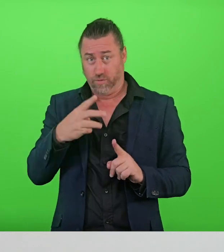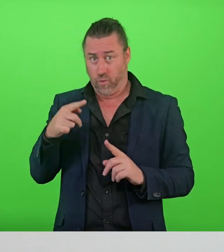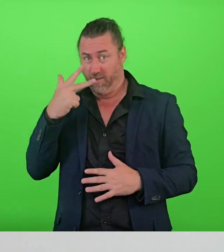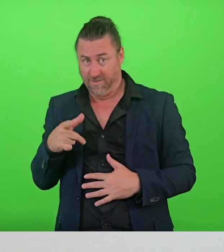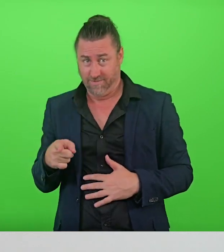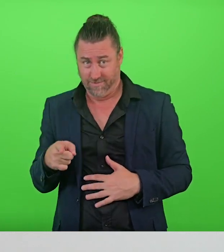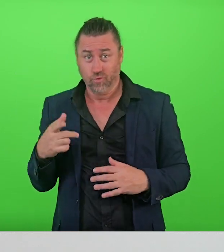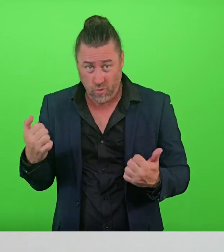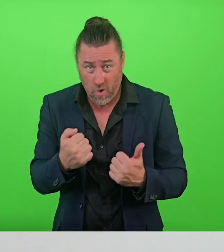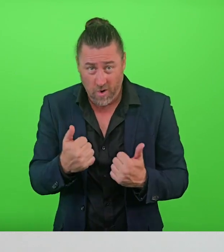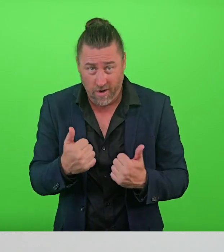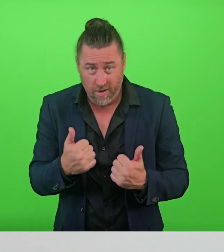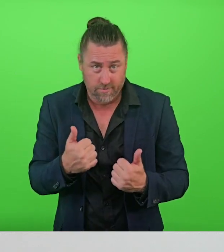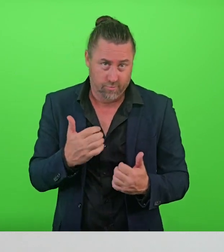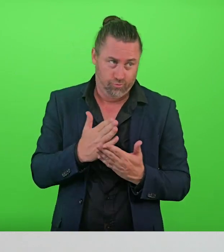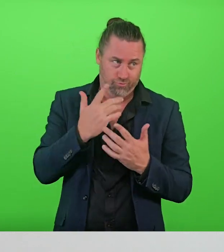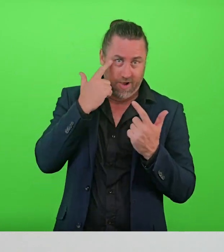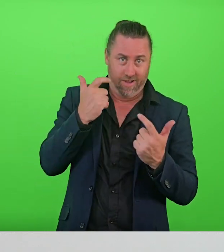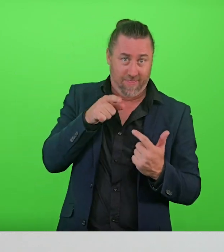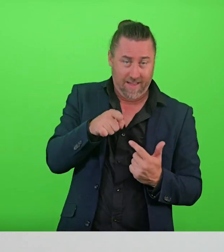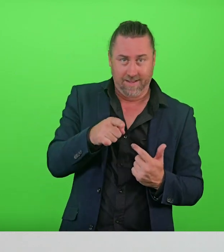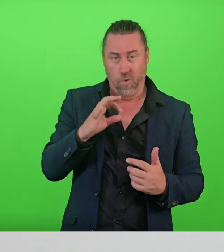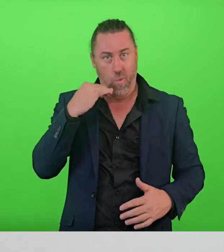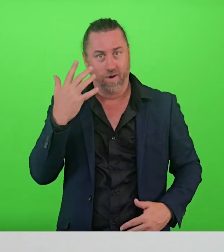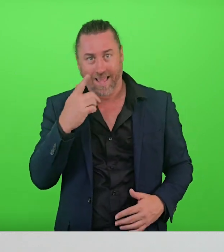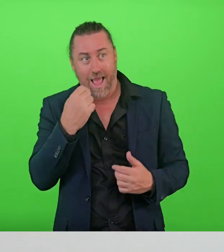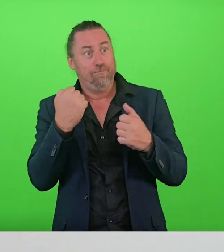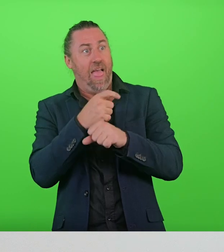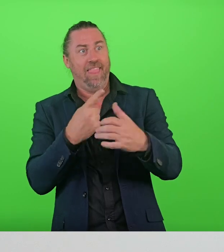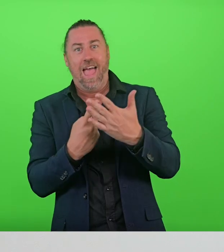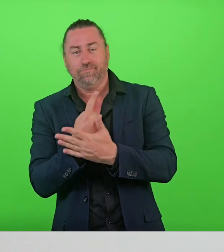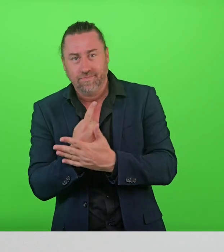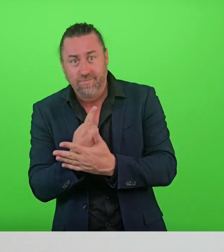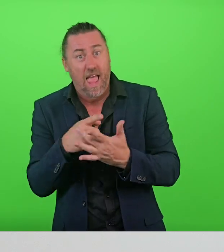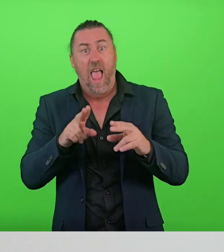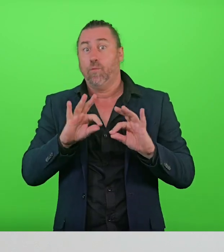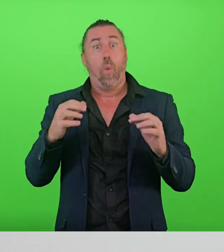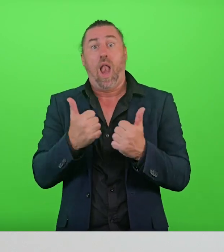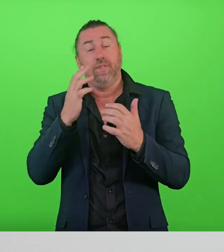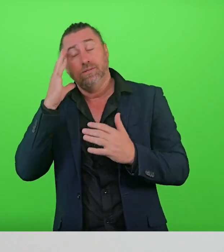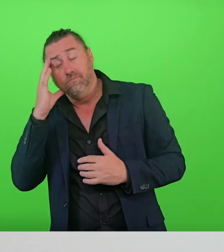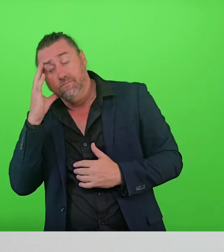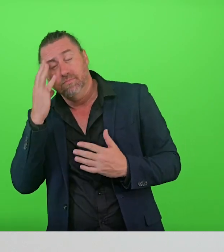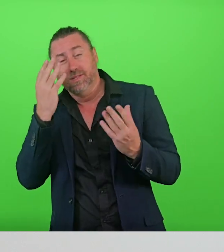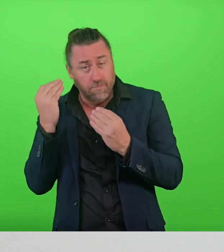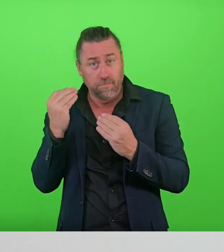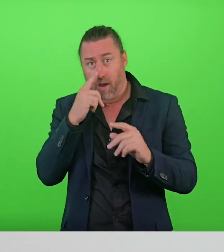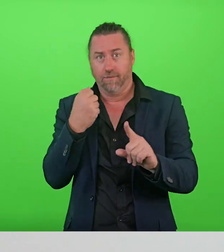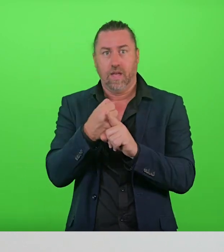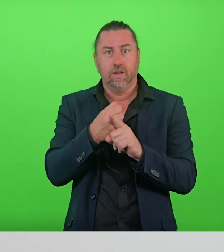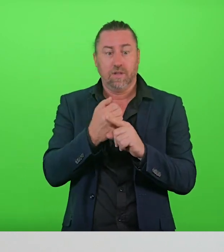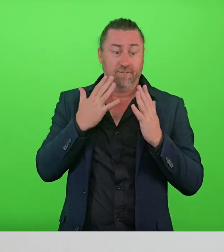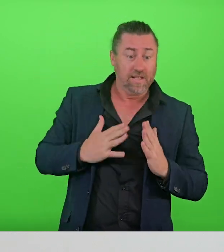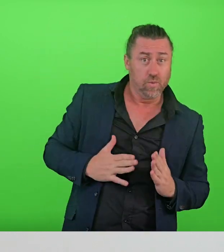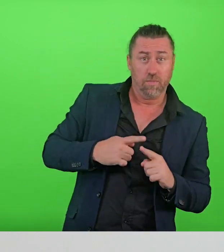Not getting enough sleep or disrupted sleep can impact our physical and mental health. Lack of sleep has been linked to a whole